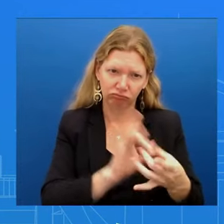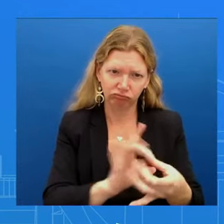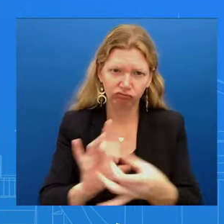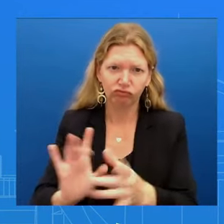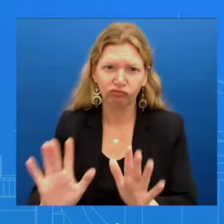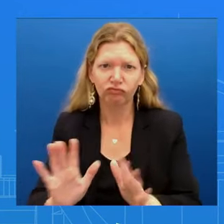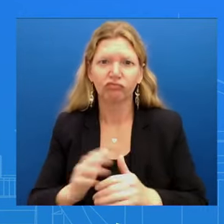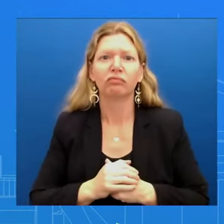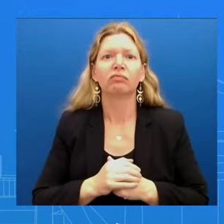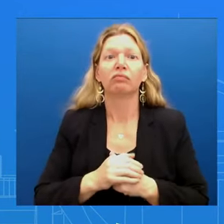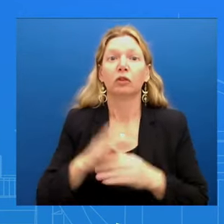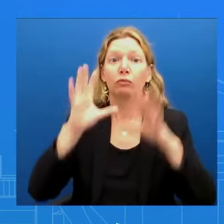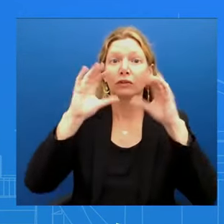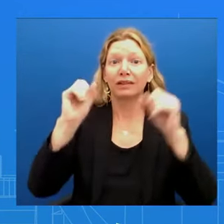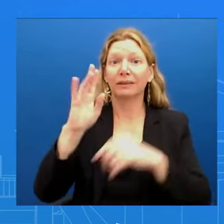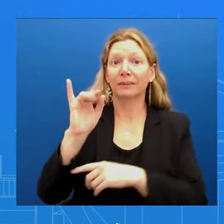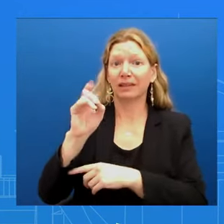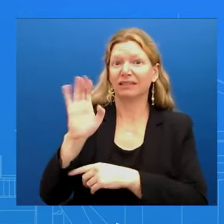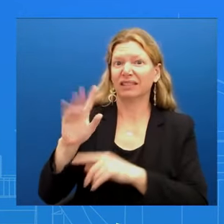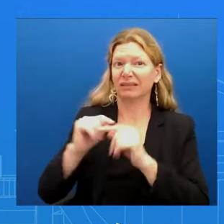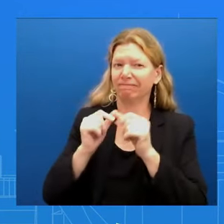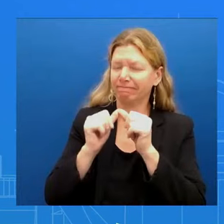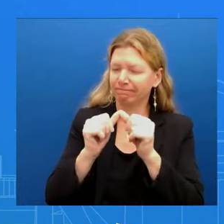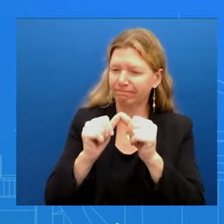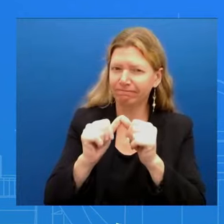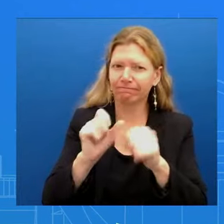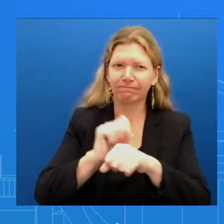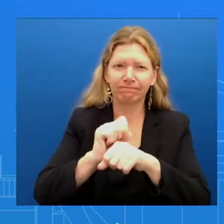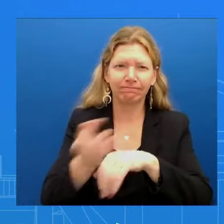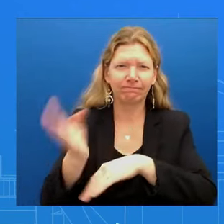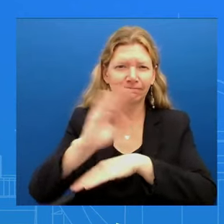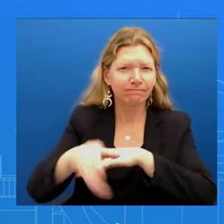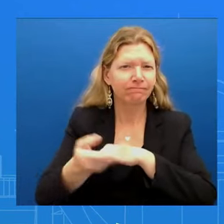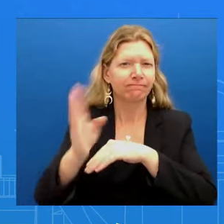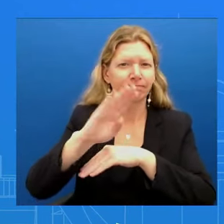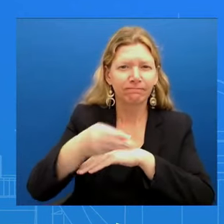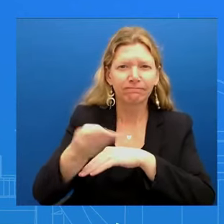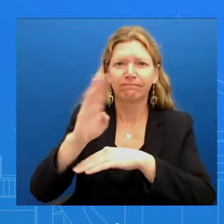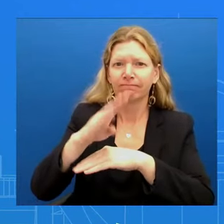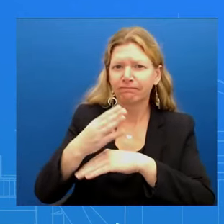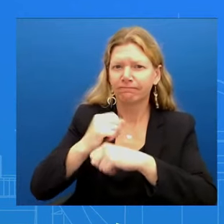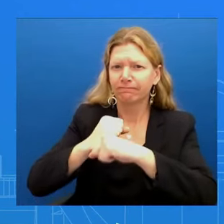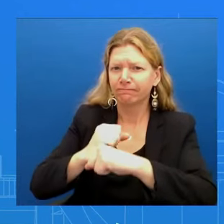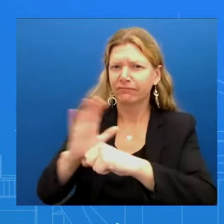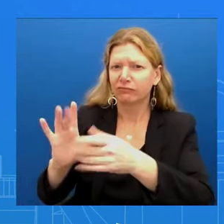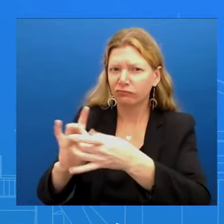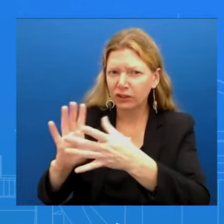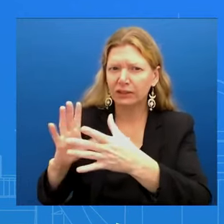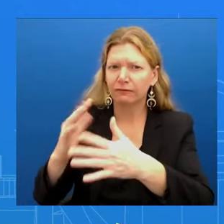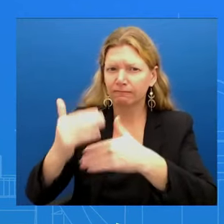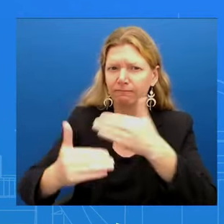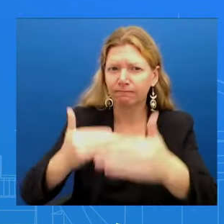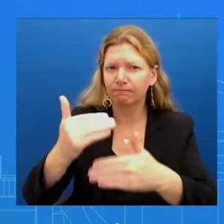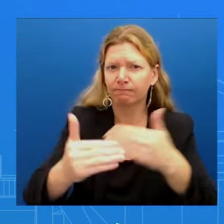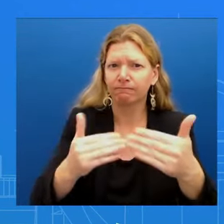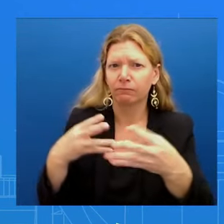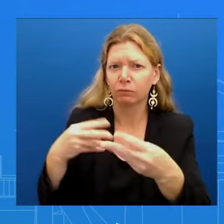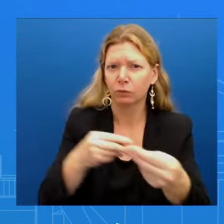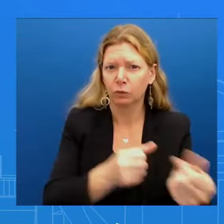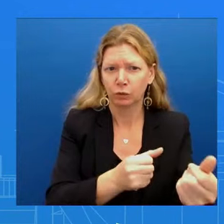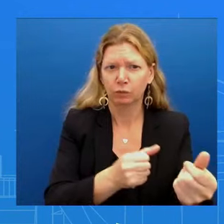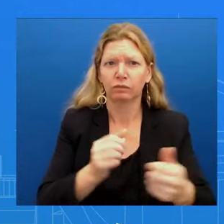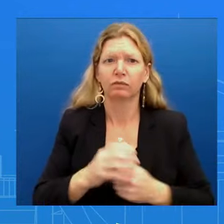so and that includes capitalizing on recent progress in negotiations with our counterparts in the region and those negotiations are ongoing